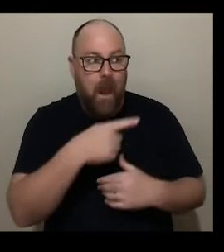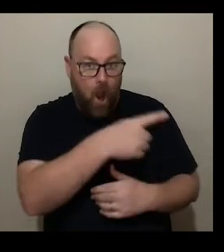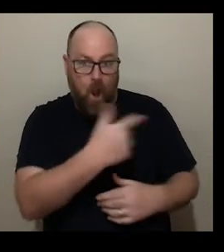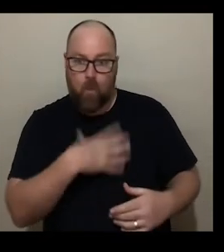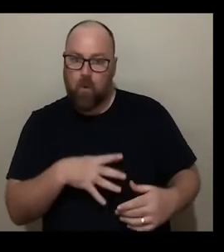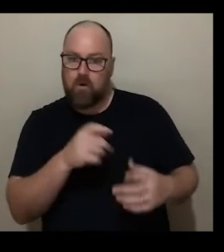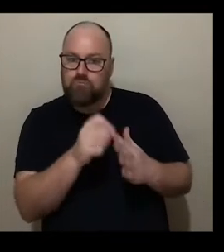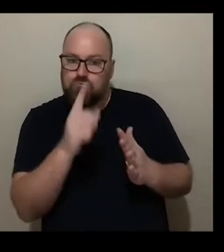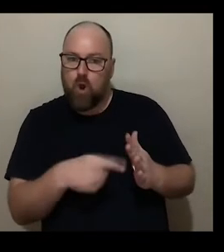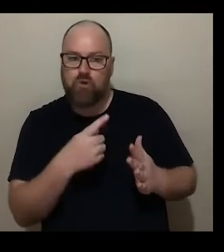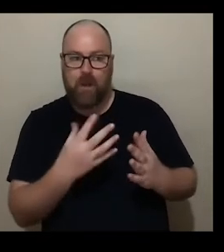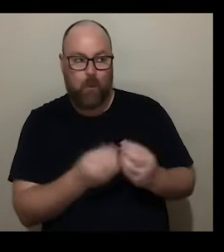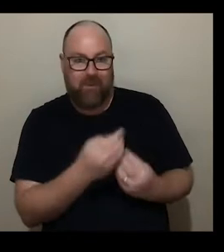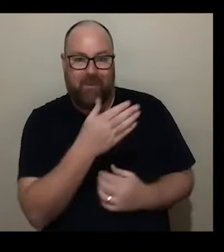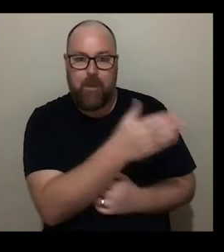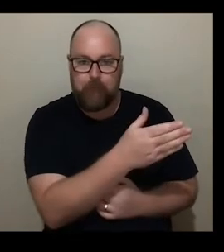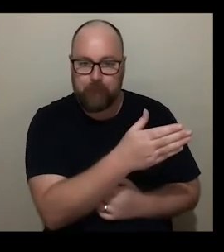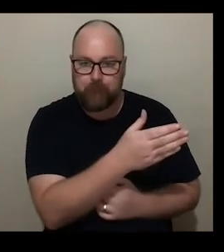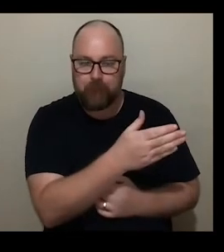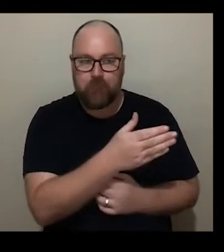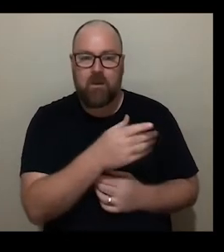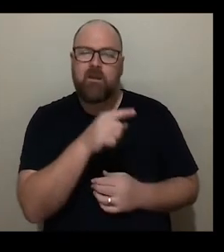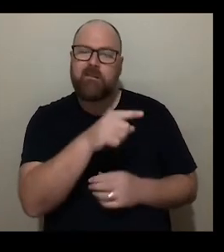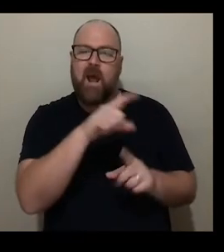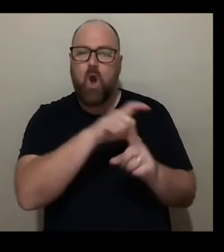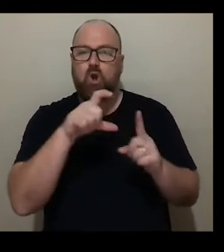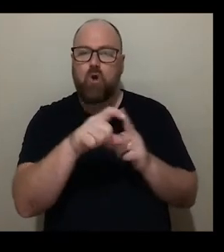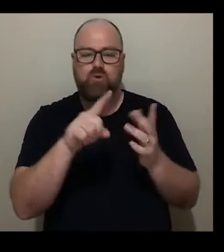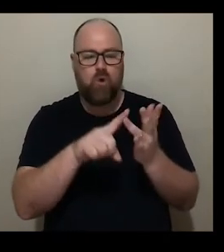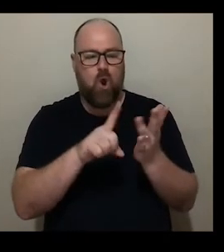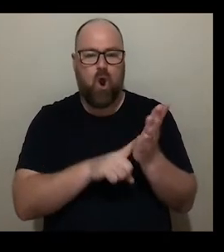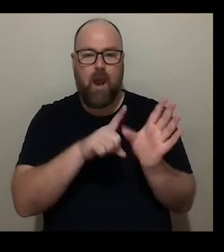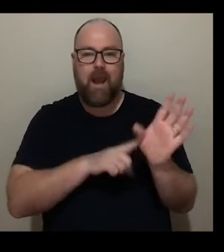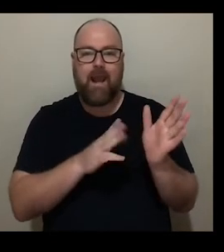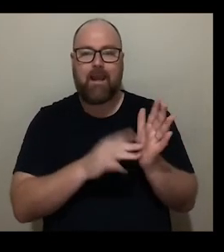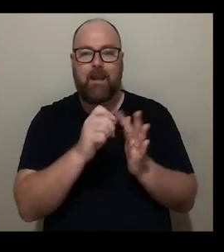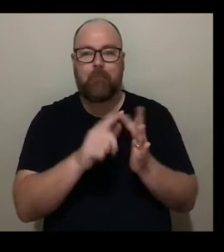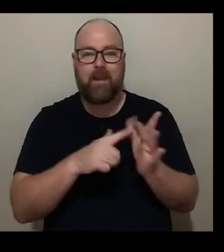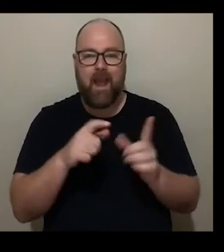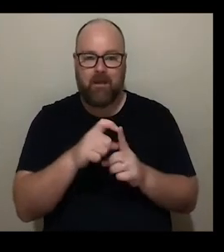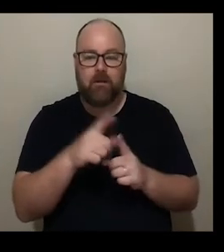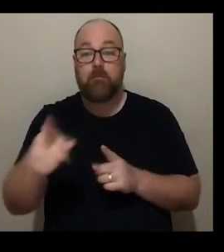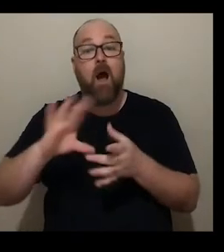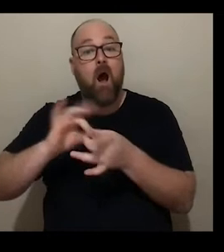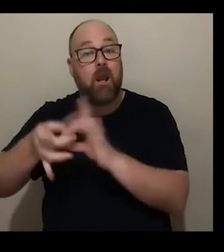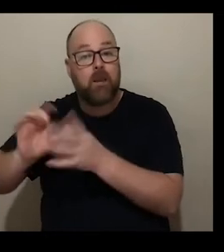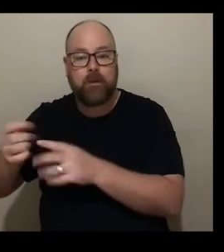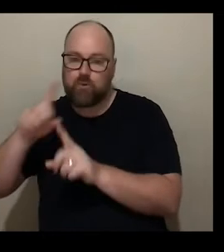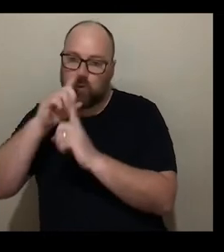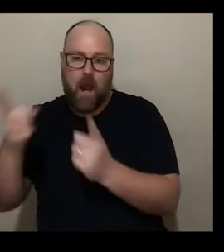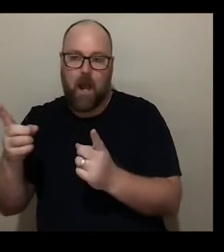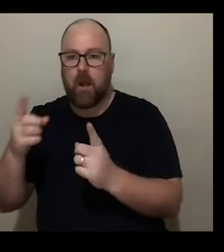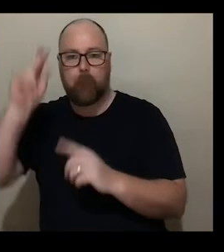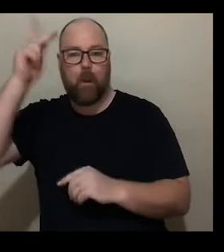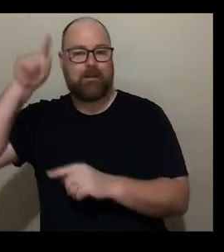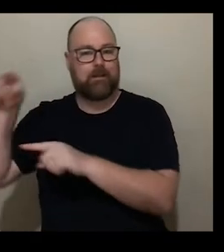project that really addressed these issues and with the Cultural Olympiad with the Olympics you can't do anything that's really political within the opening closing